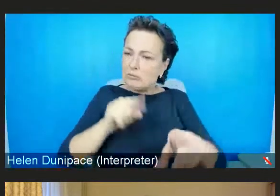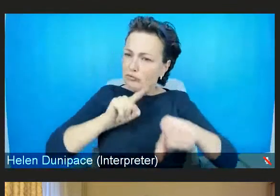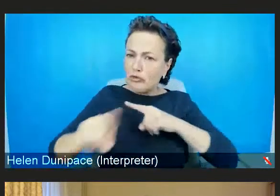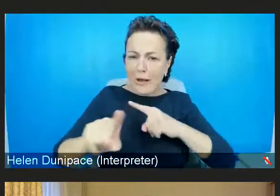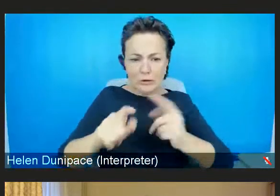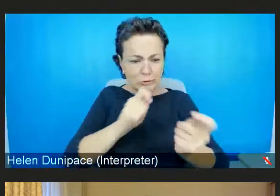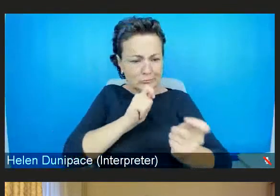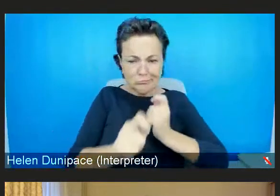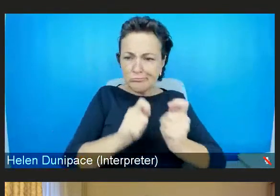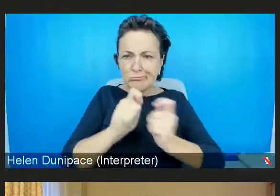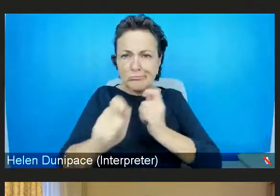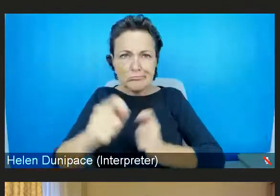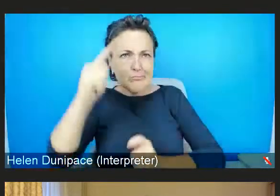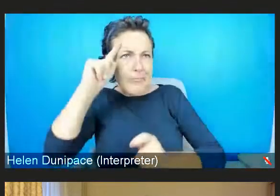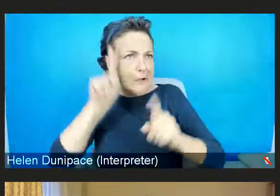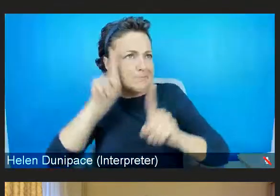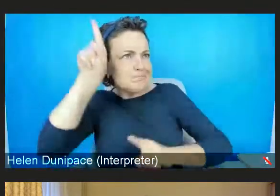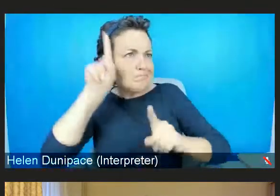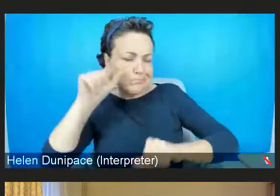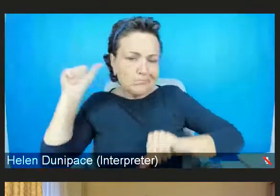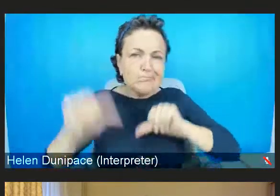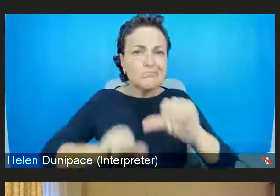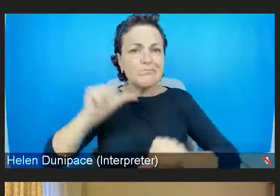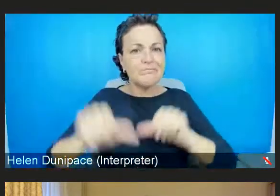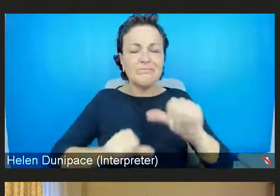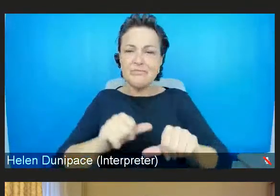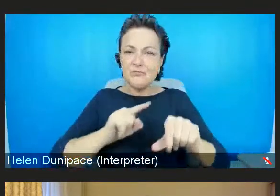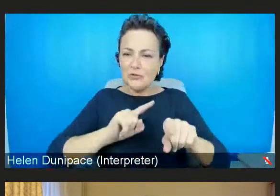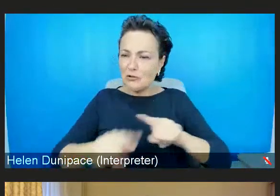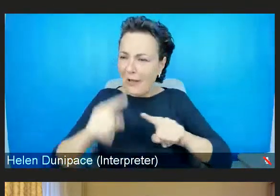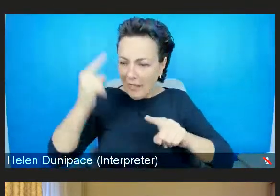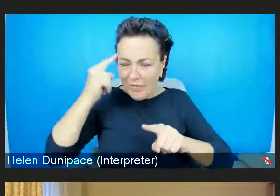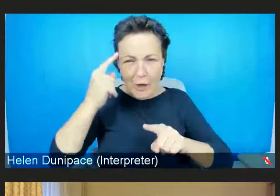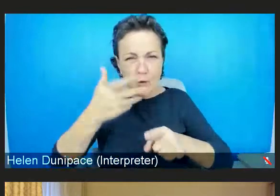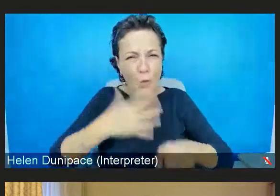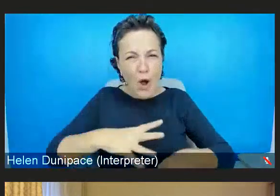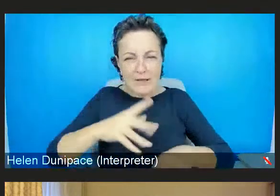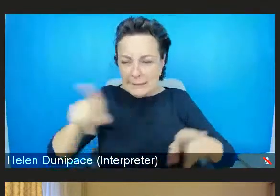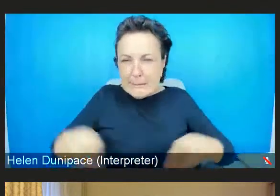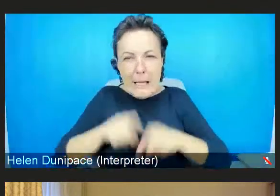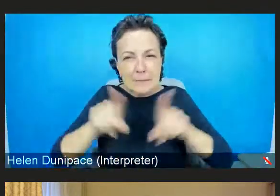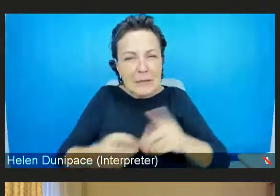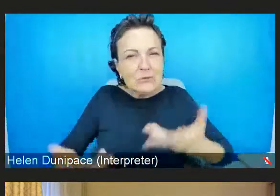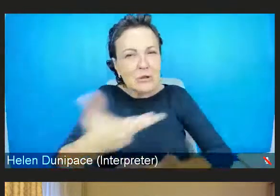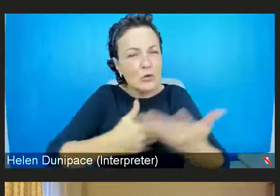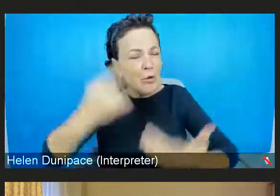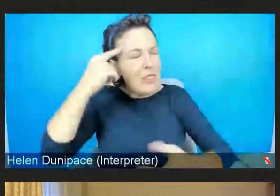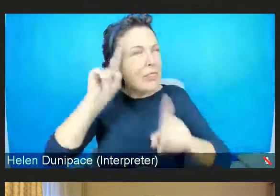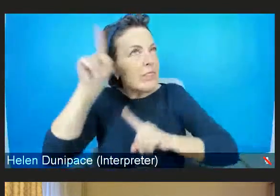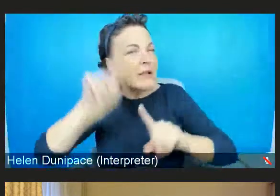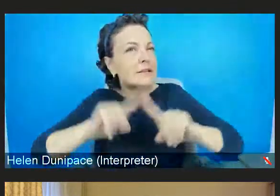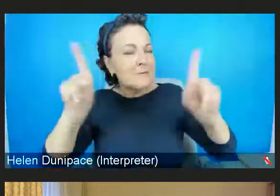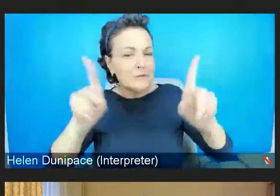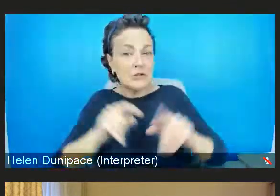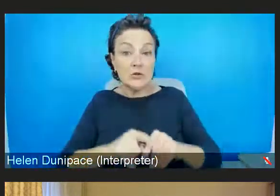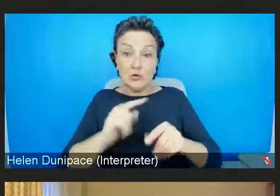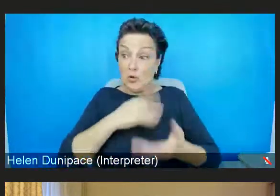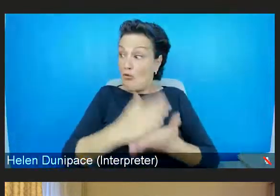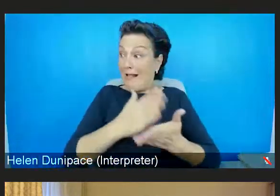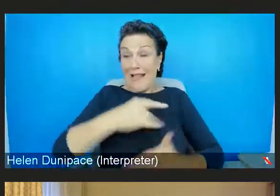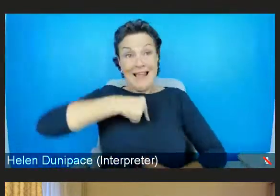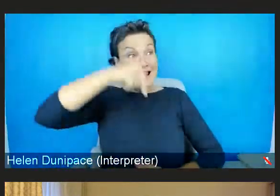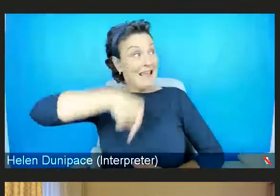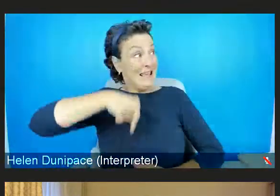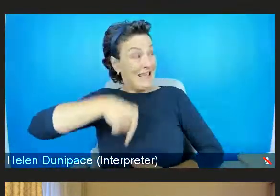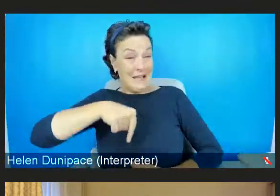challenge thinking and to move the discussion on. So we come at this point in history, Gillian,